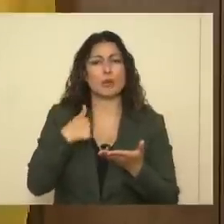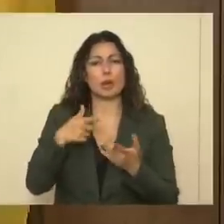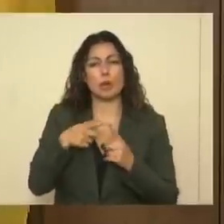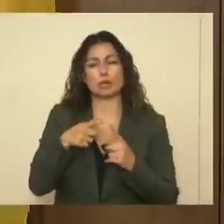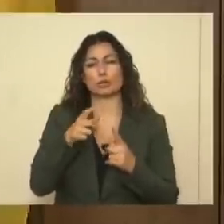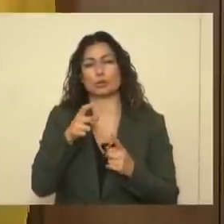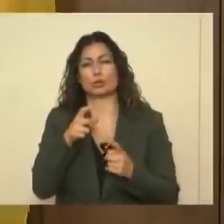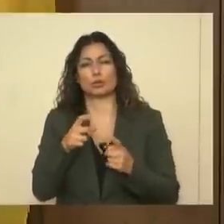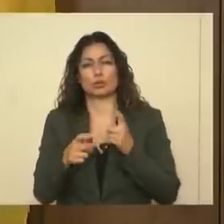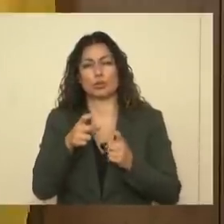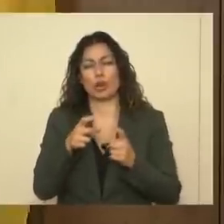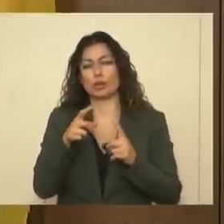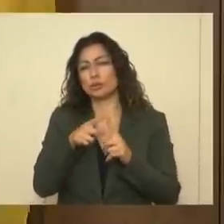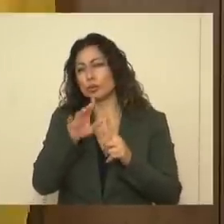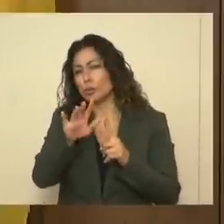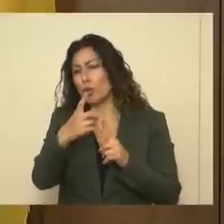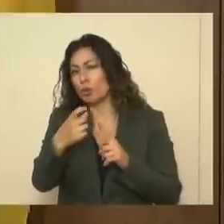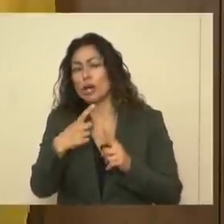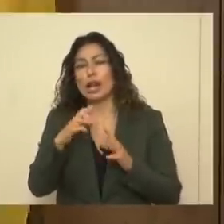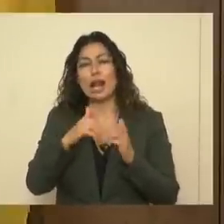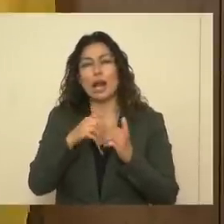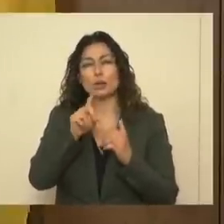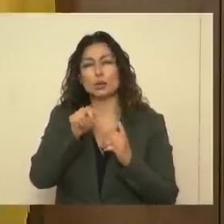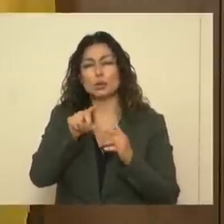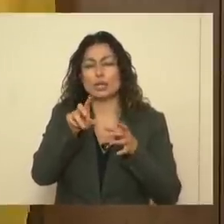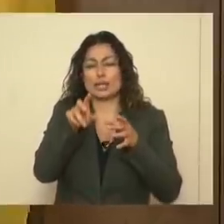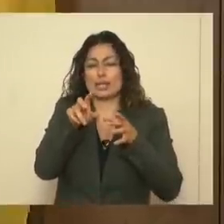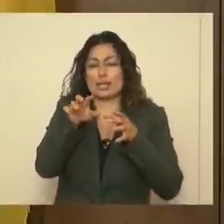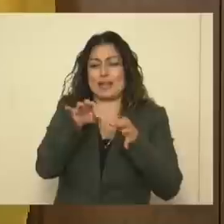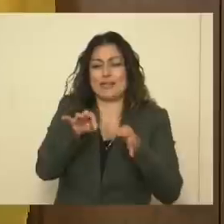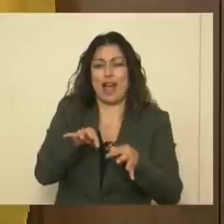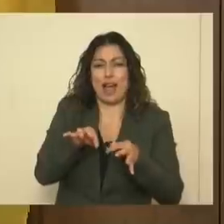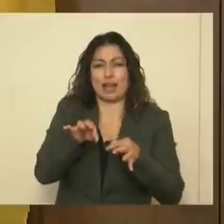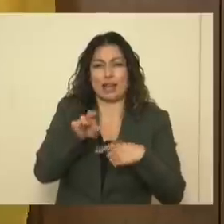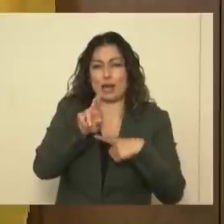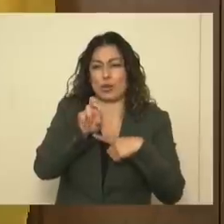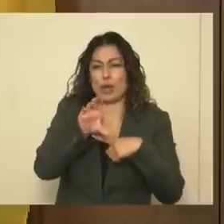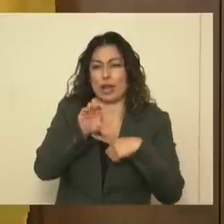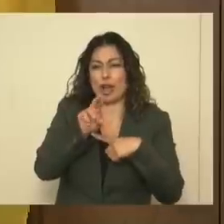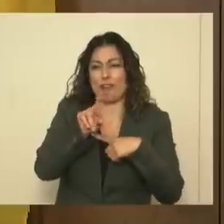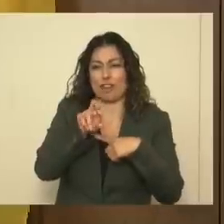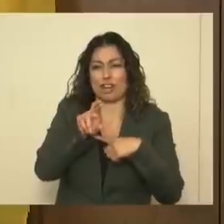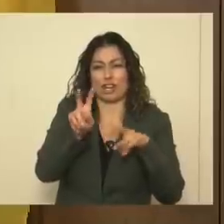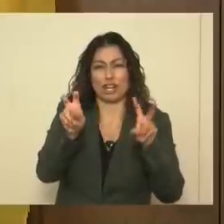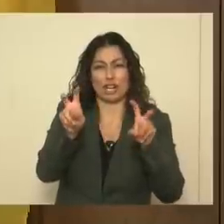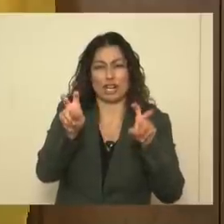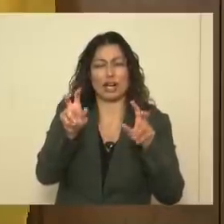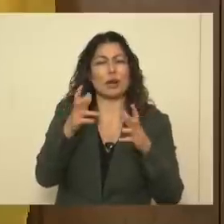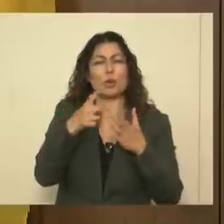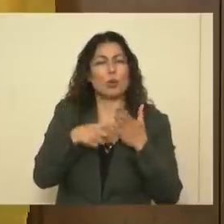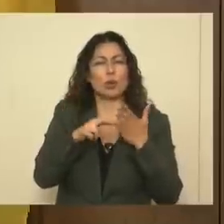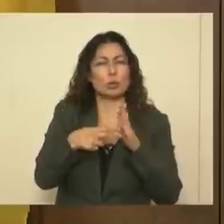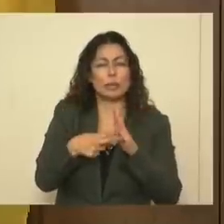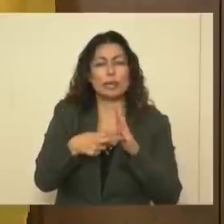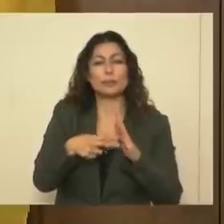to your point, you know, how do you define recovered? Is that being consistently and particularly to the counties and